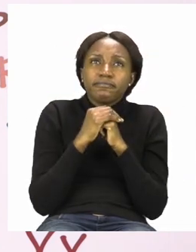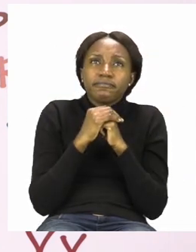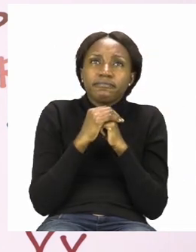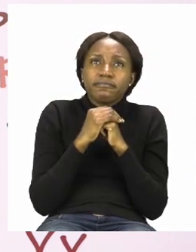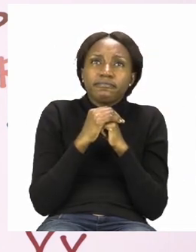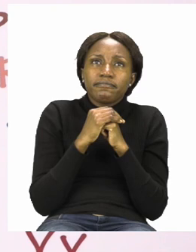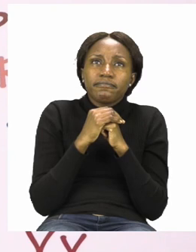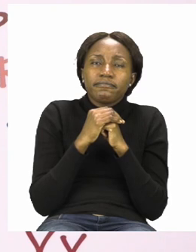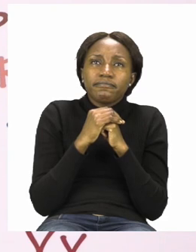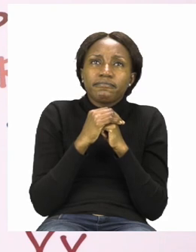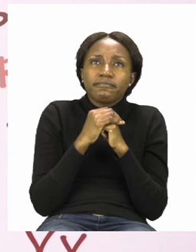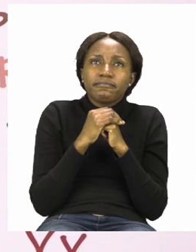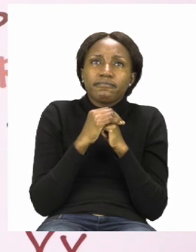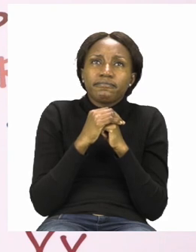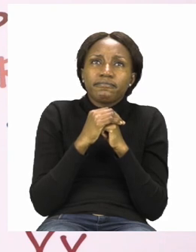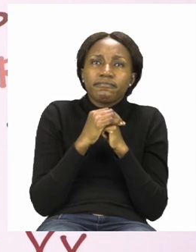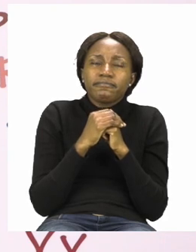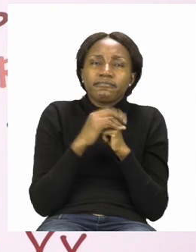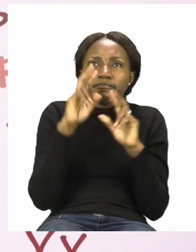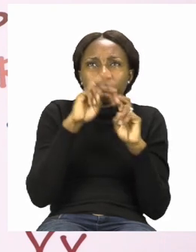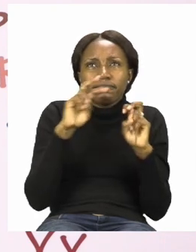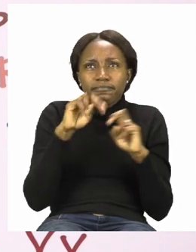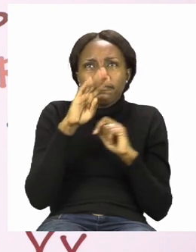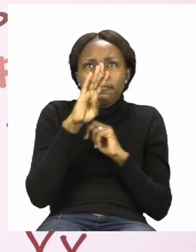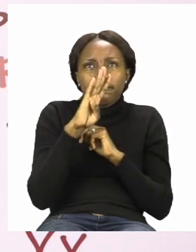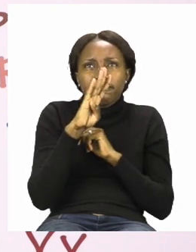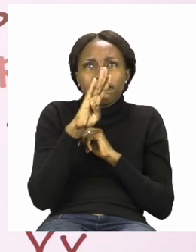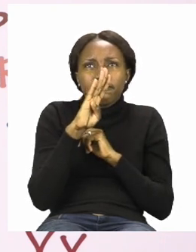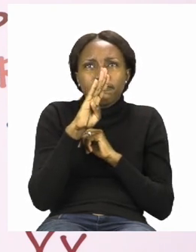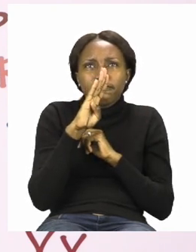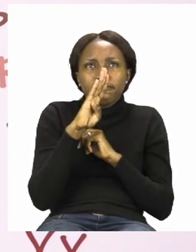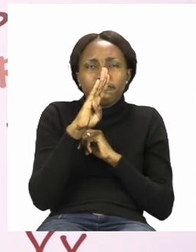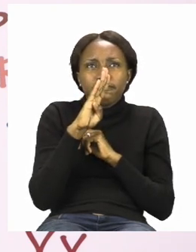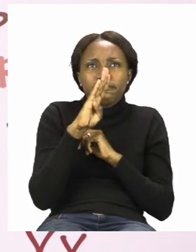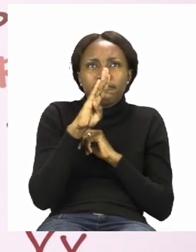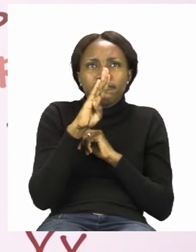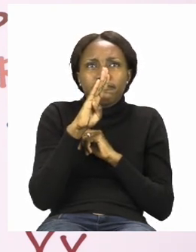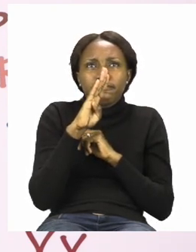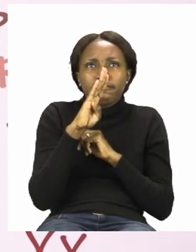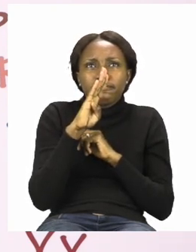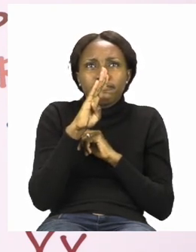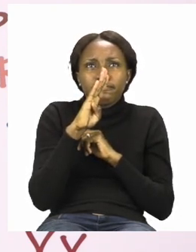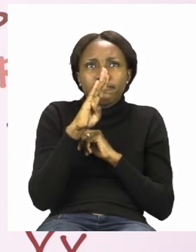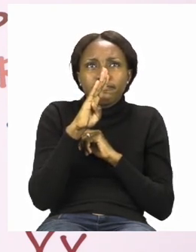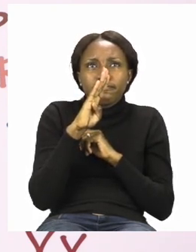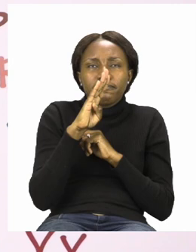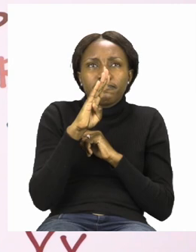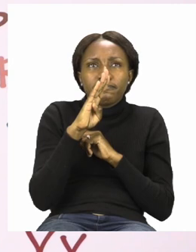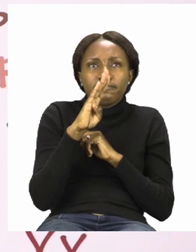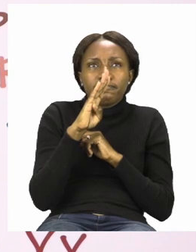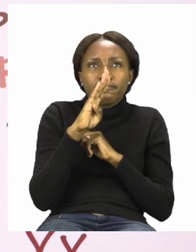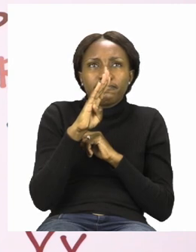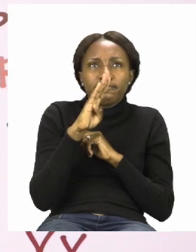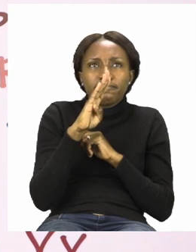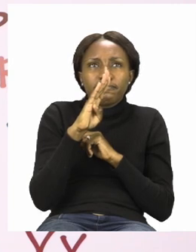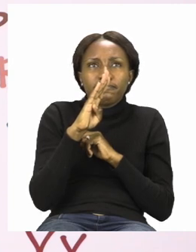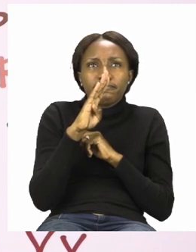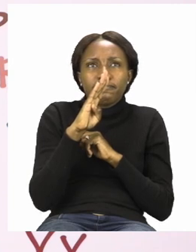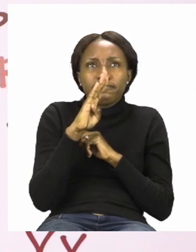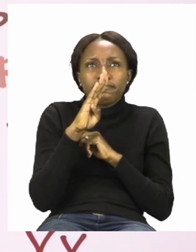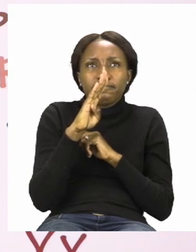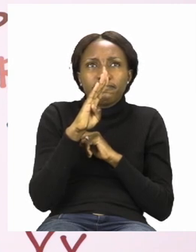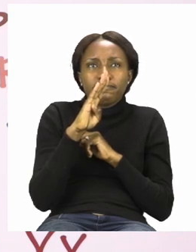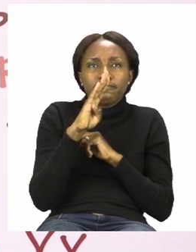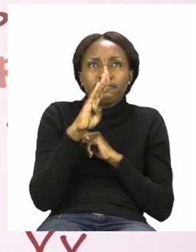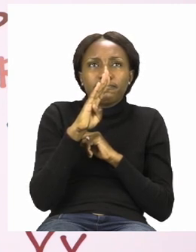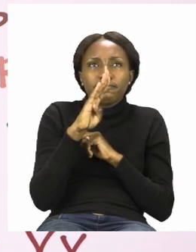underline the first letter which is B. B. So we're going to look for